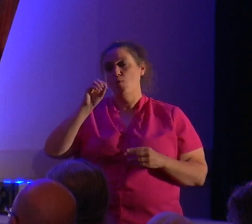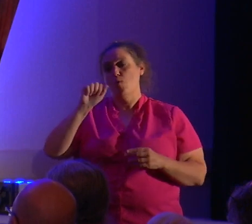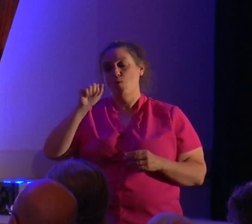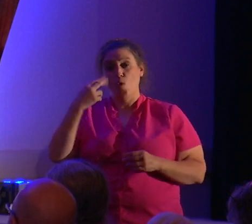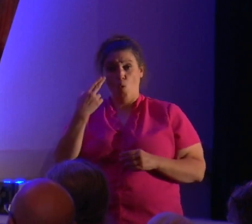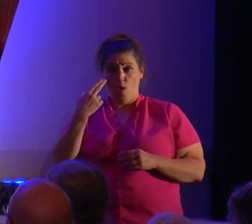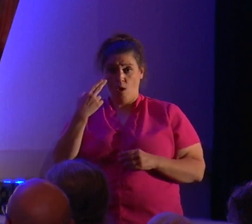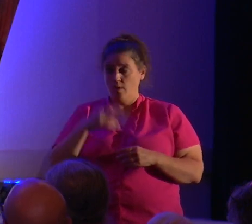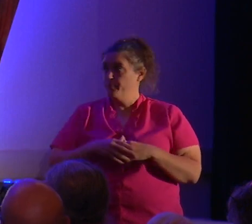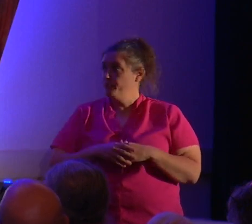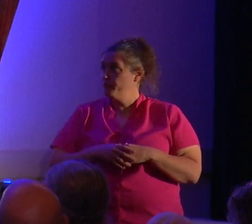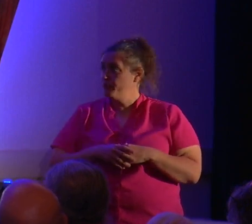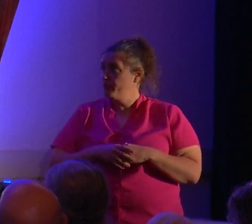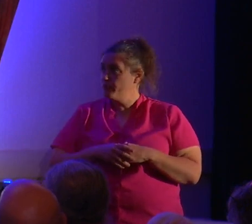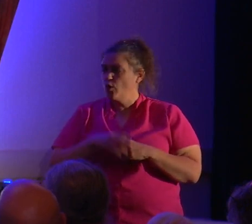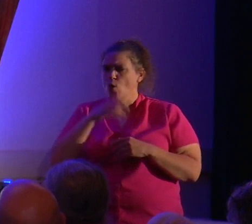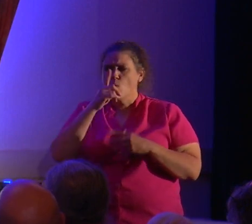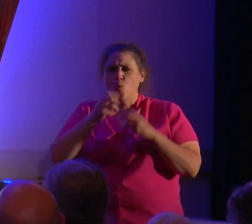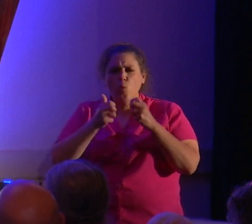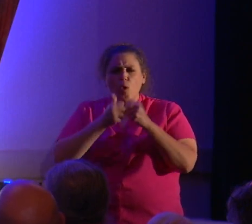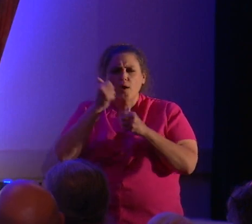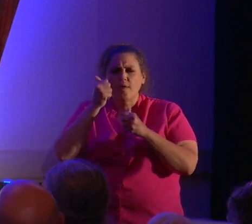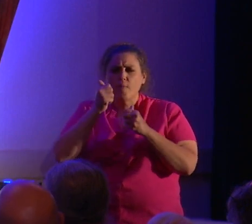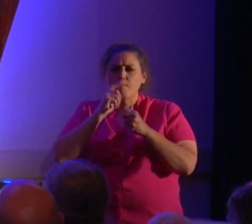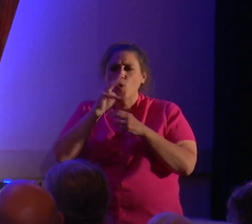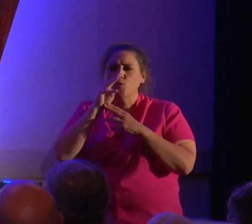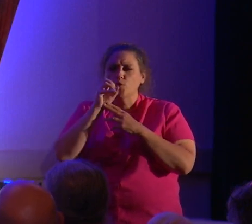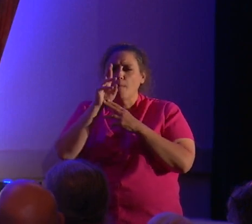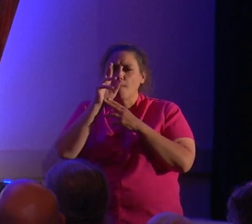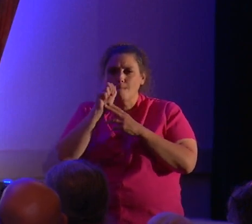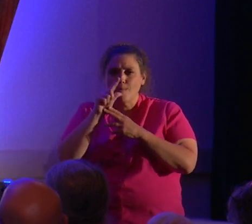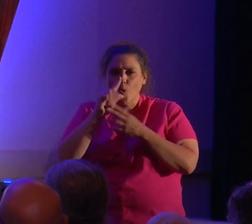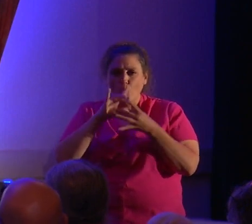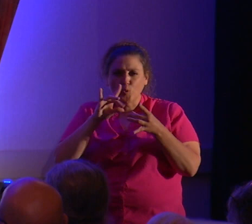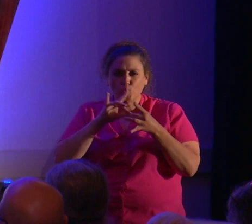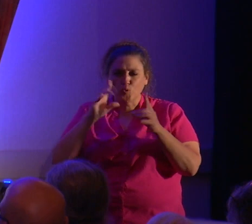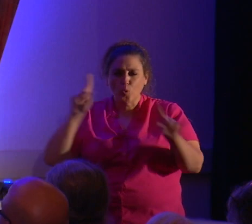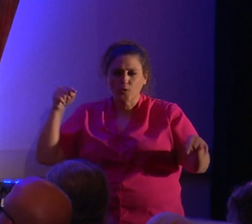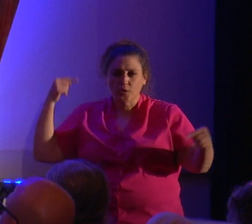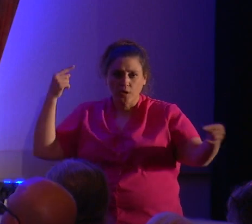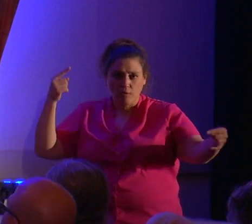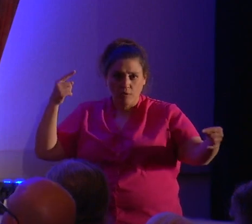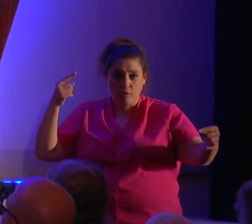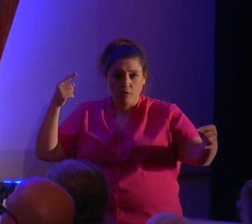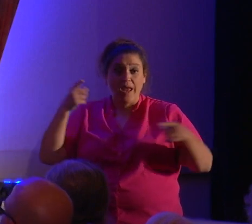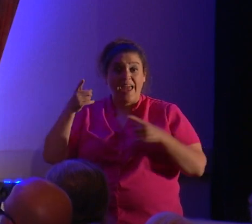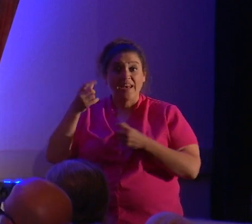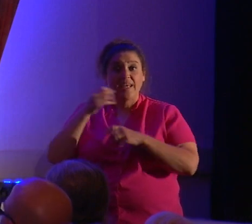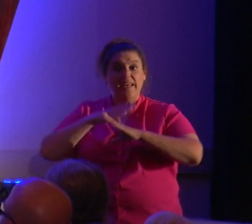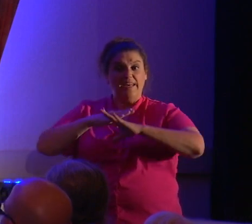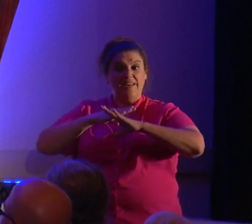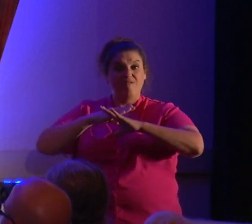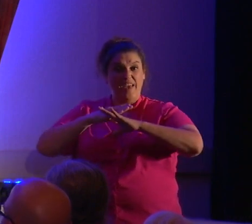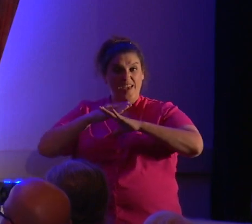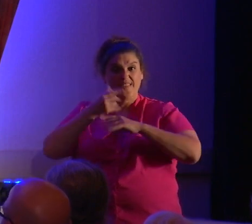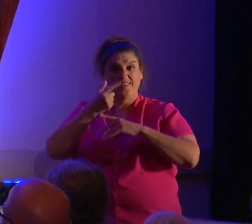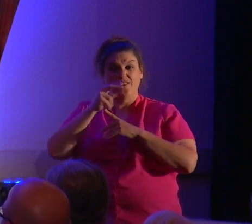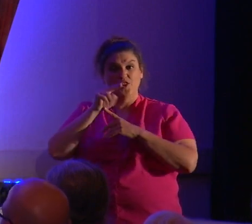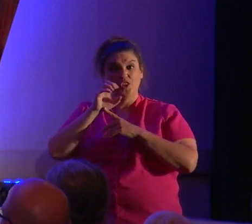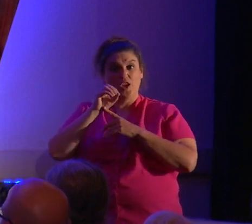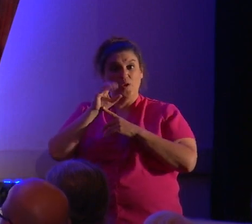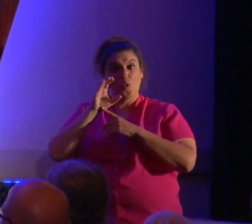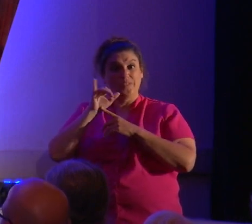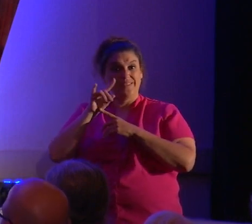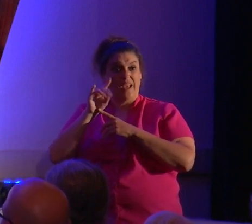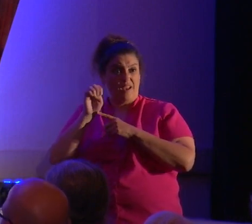the most, one of the most moral stories ever, in which he defends genocide. And these people always forget somehow